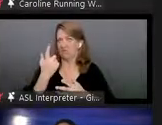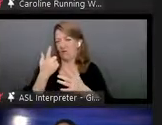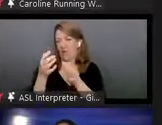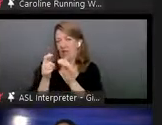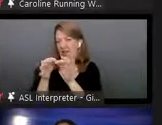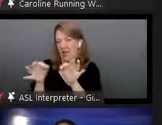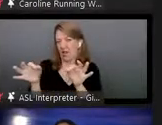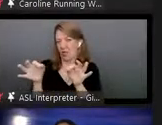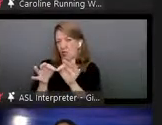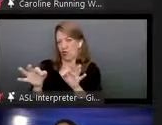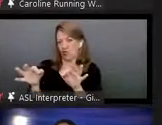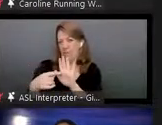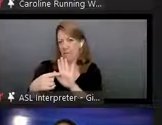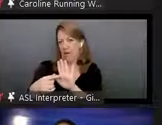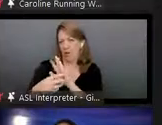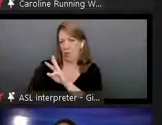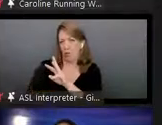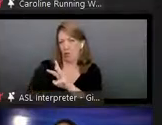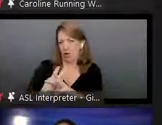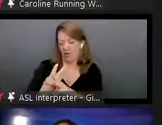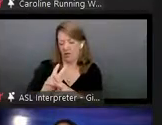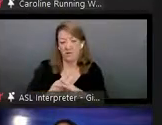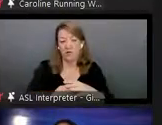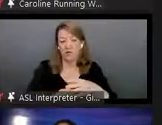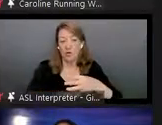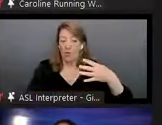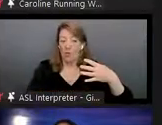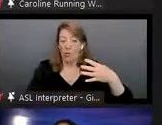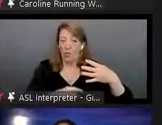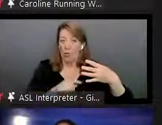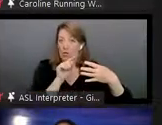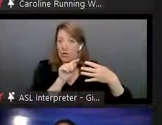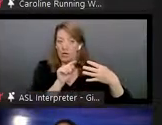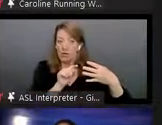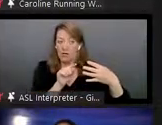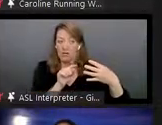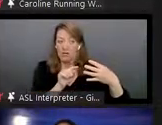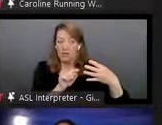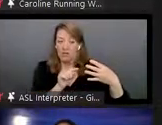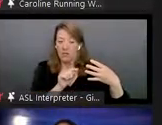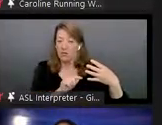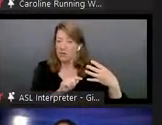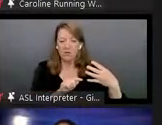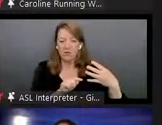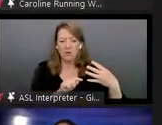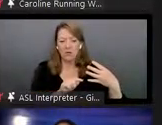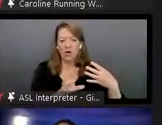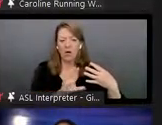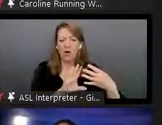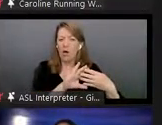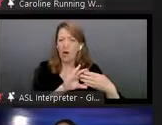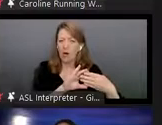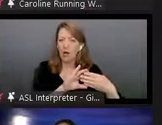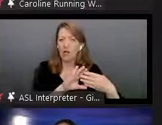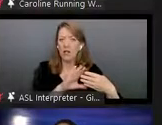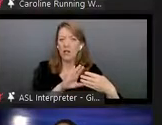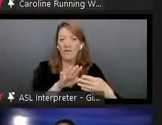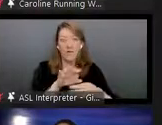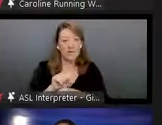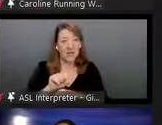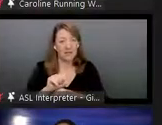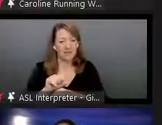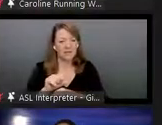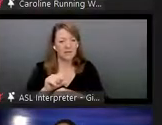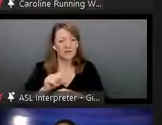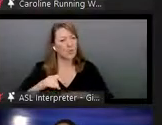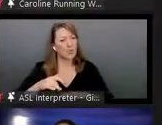and, um, for each of them, uh, for all four of those, of those tasks, the state of the art performance is